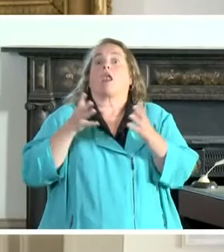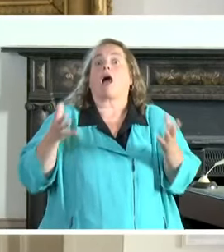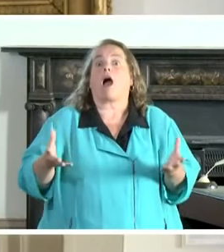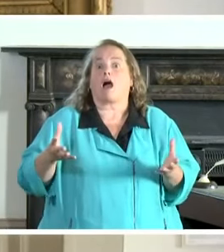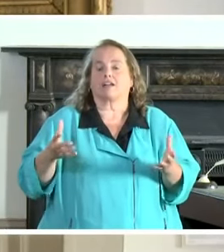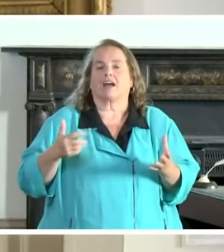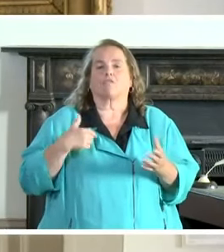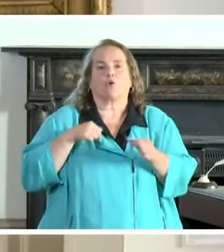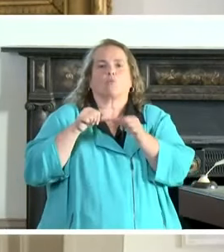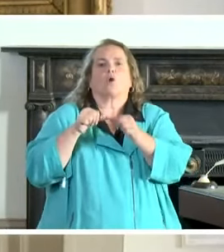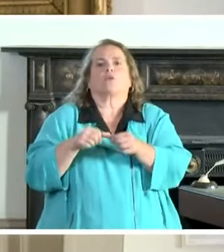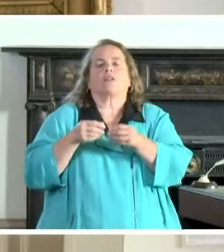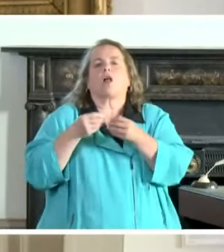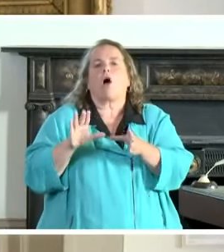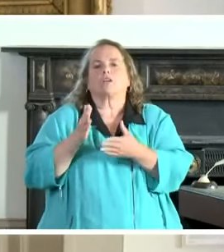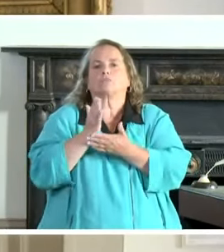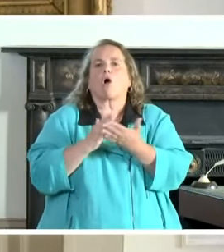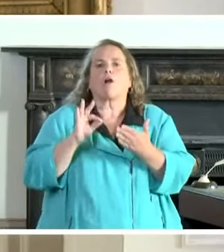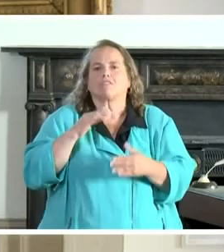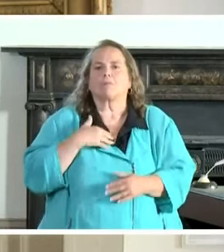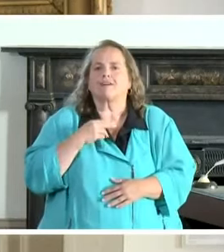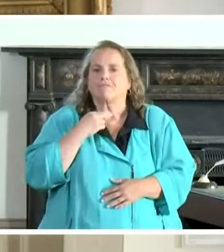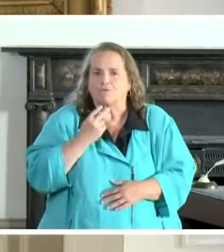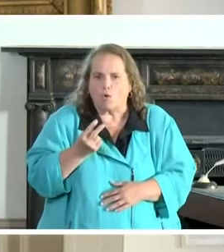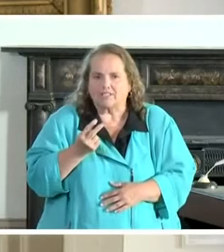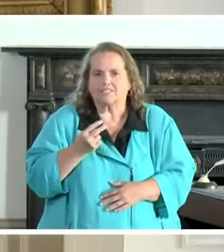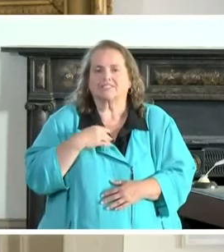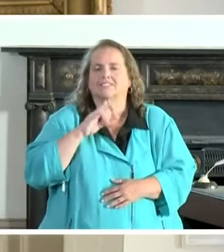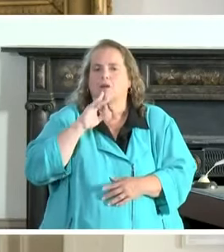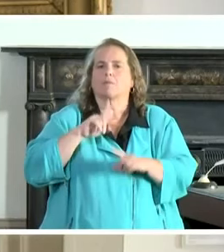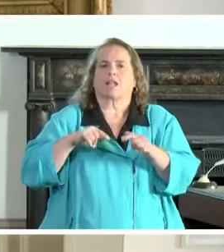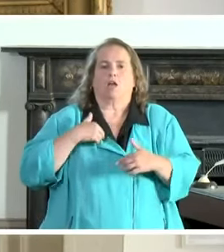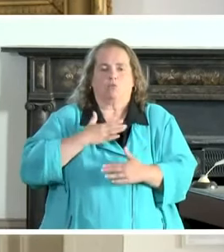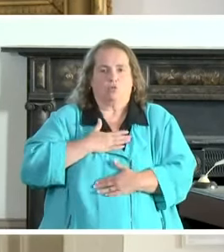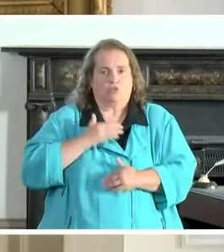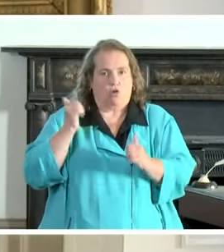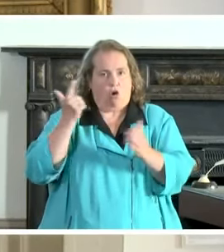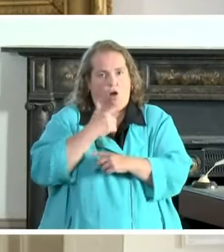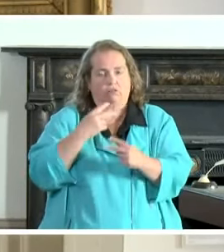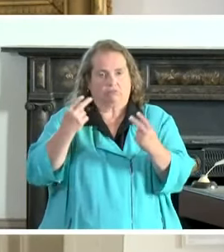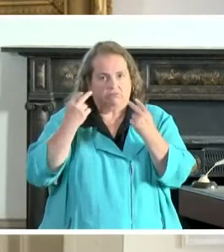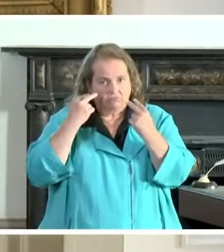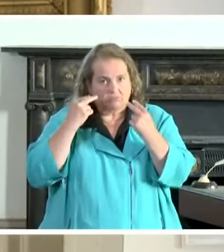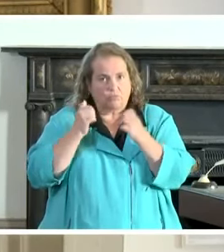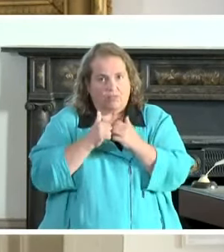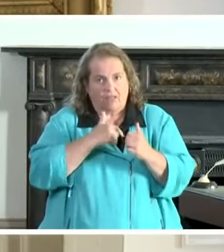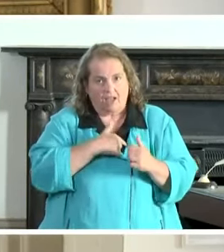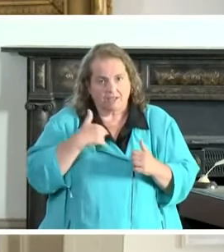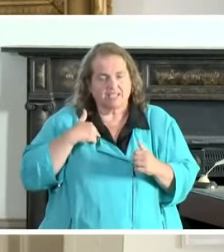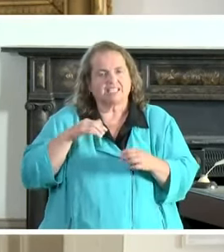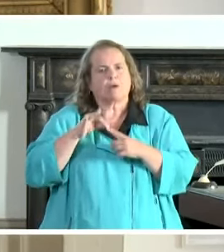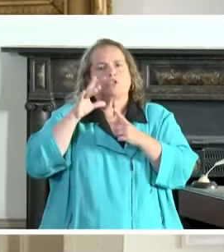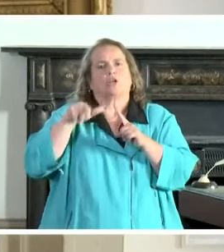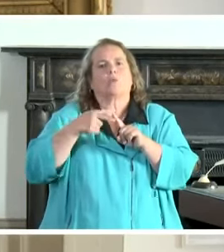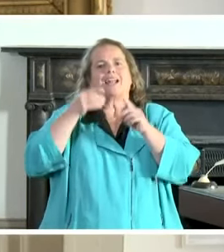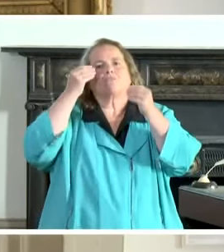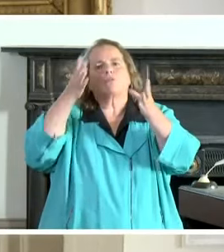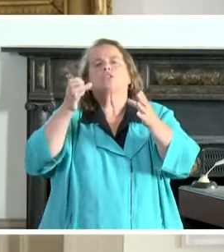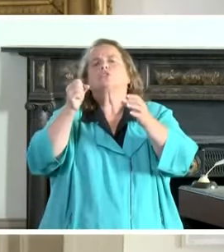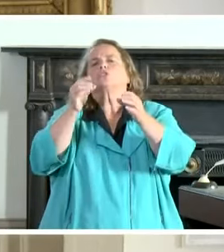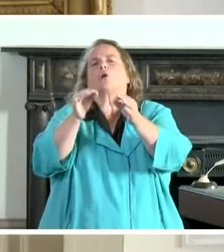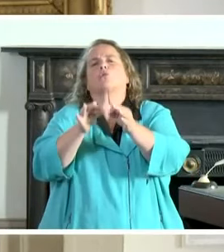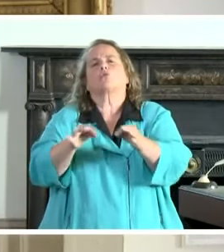lost part of my voice, but I appreciate everybody sticking with us, especially when information was so critical,